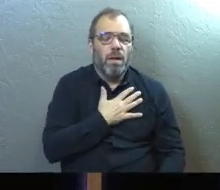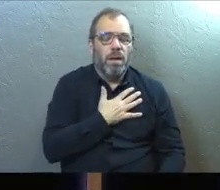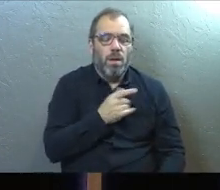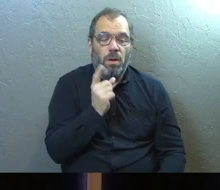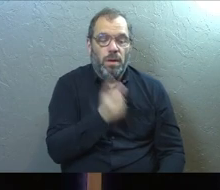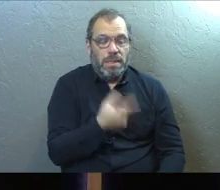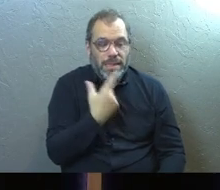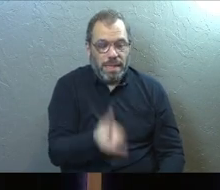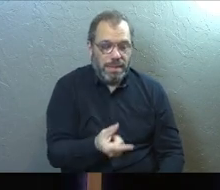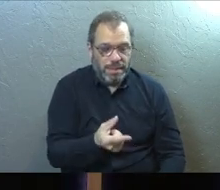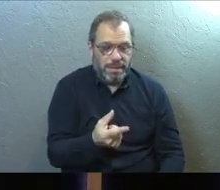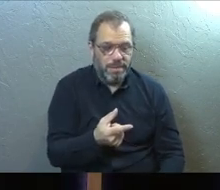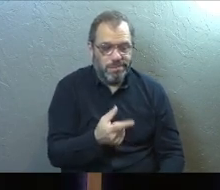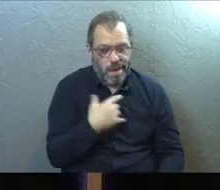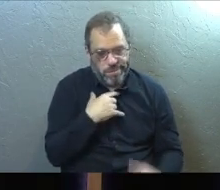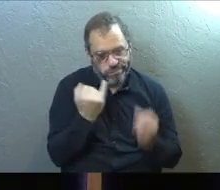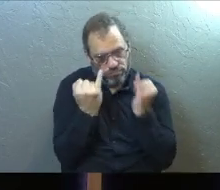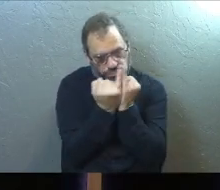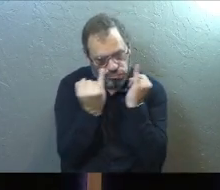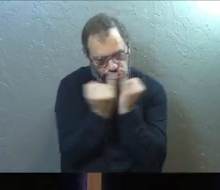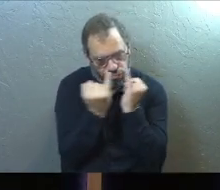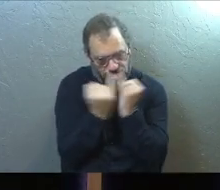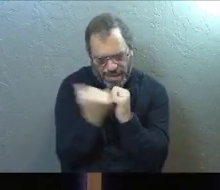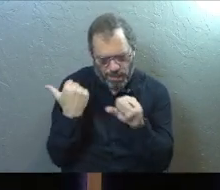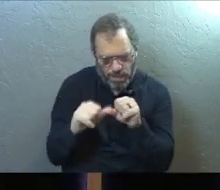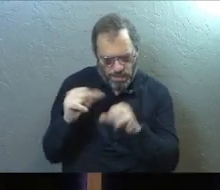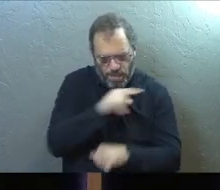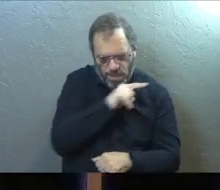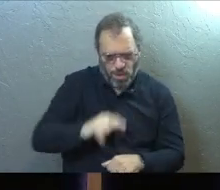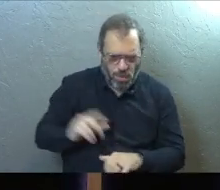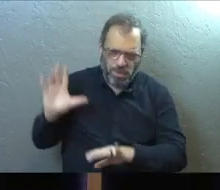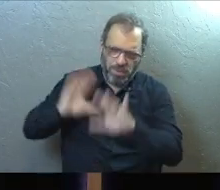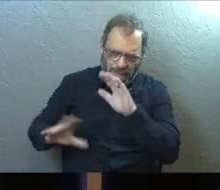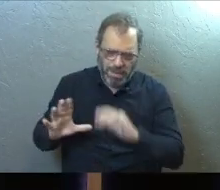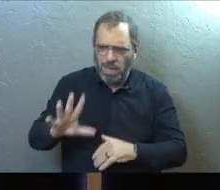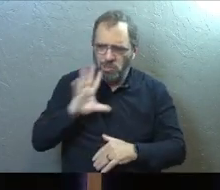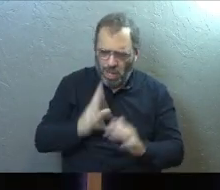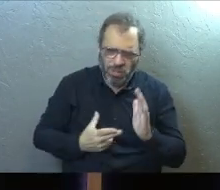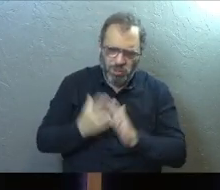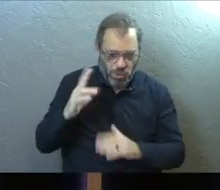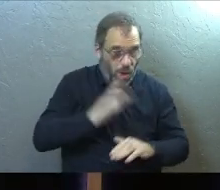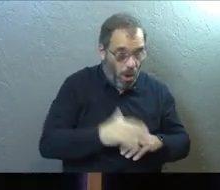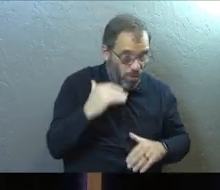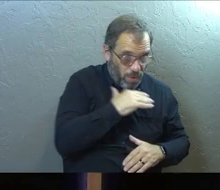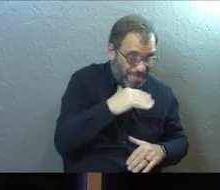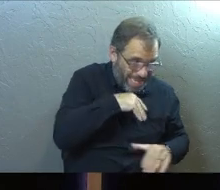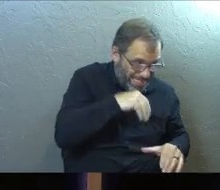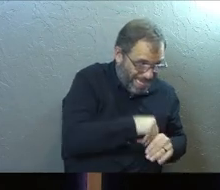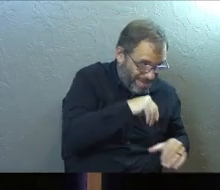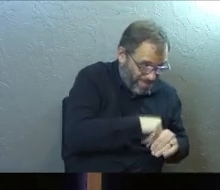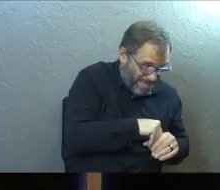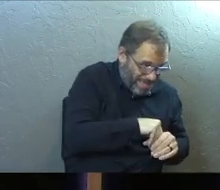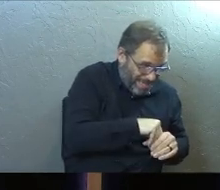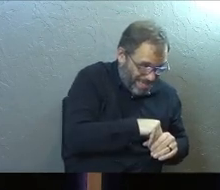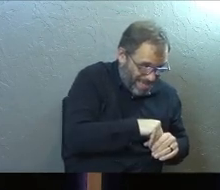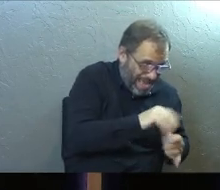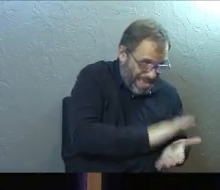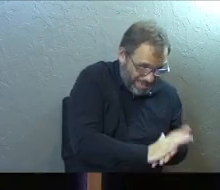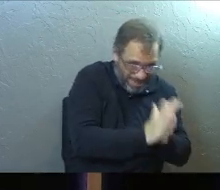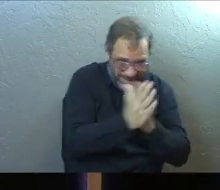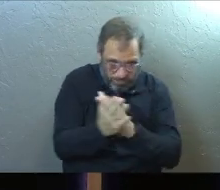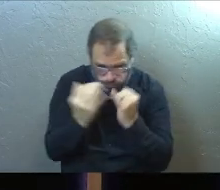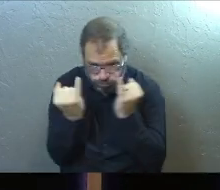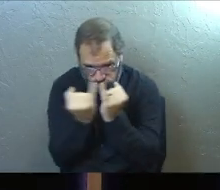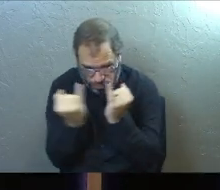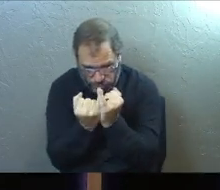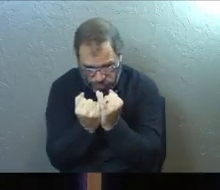So he says, I'm going to talk to myself, right? And I'm going to remember the Lord and I'm going to speak truth back to the lies that are inside of me. And then he goes to this